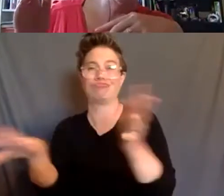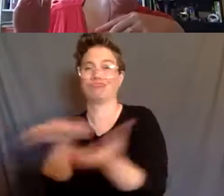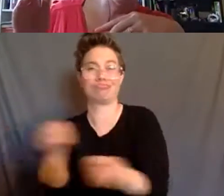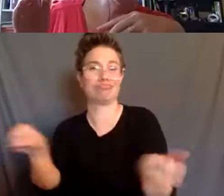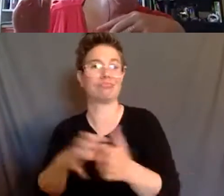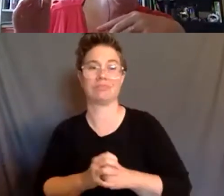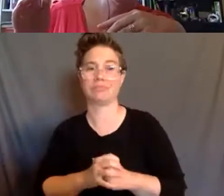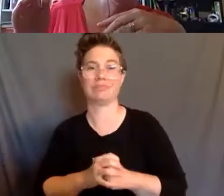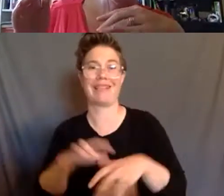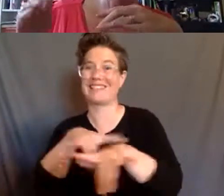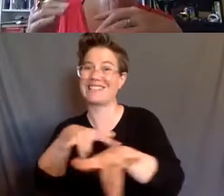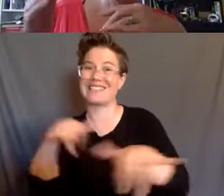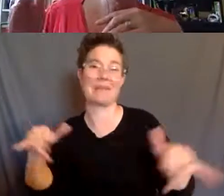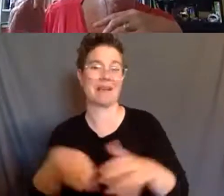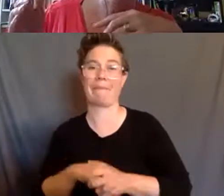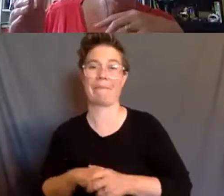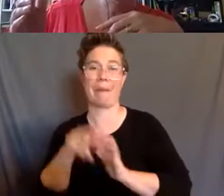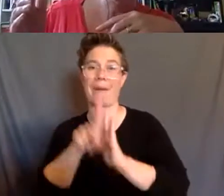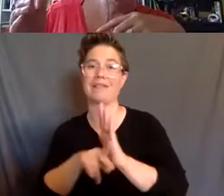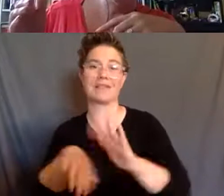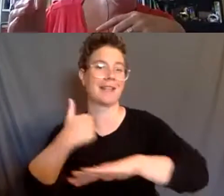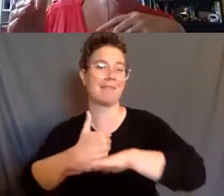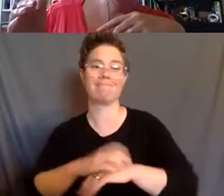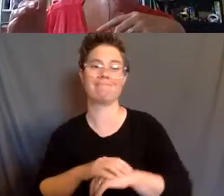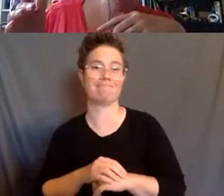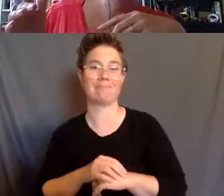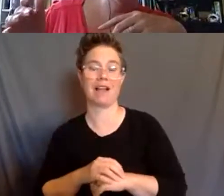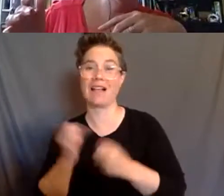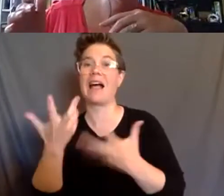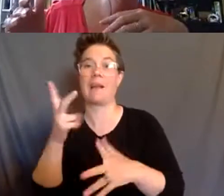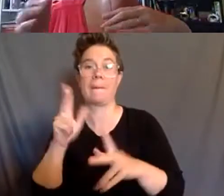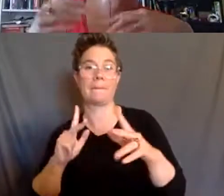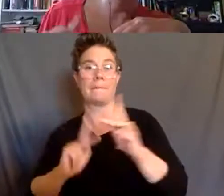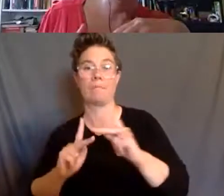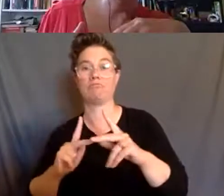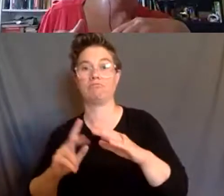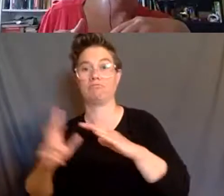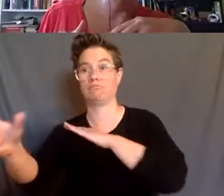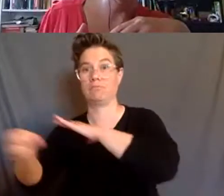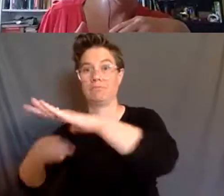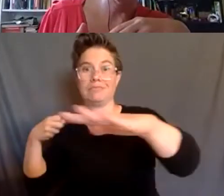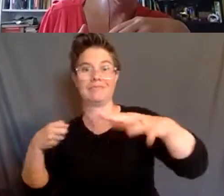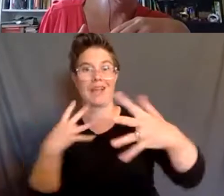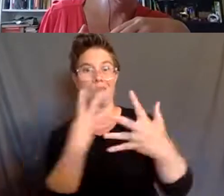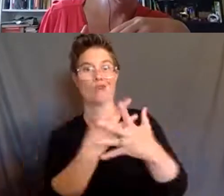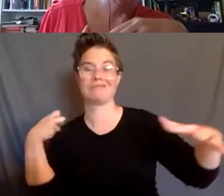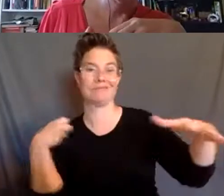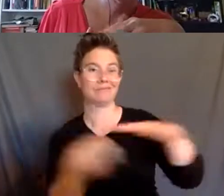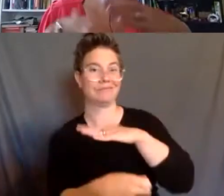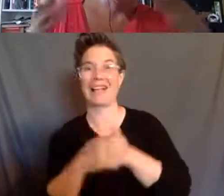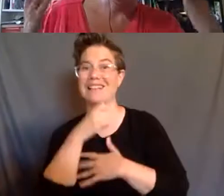policies began. And so this is why we see so many people in jails and prisons. It's not because the institutionalization failed.